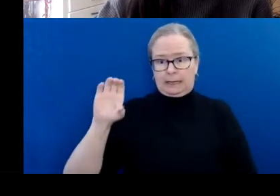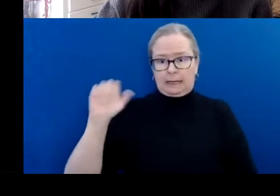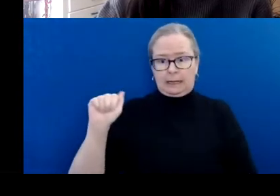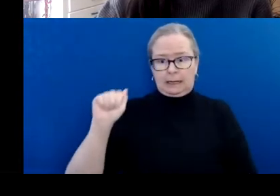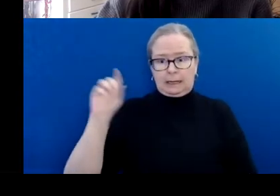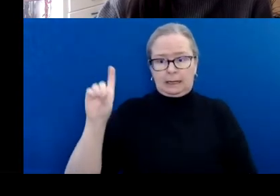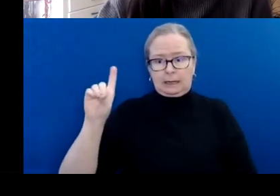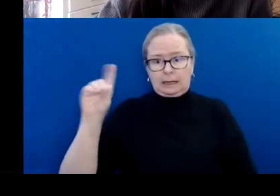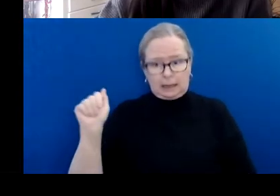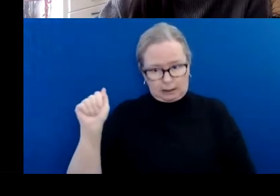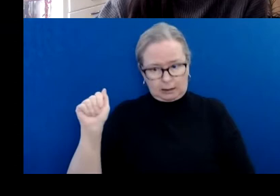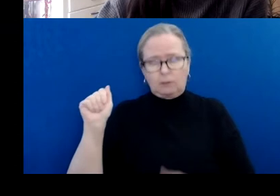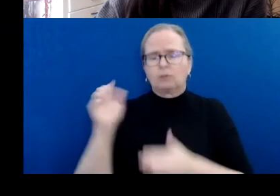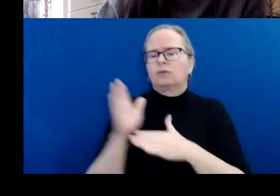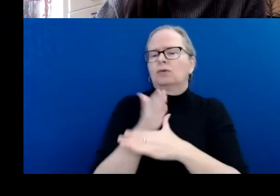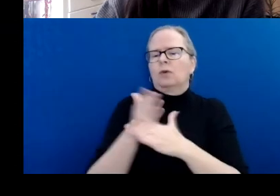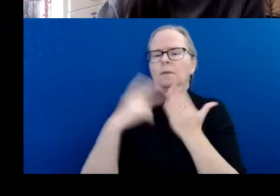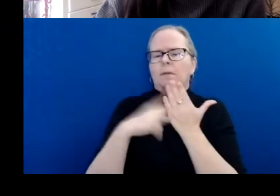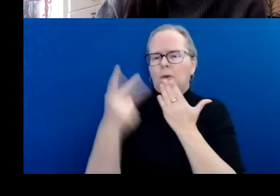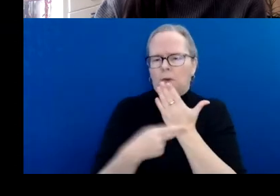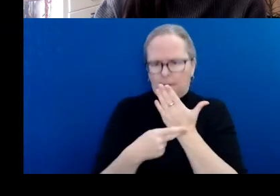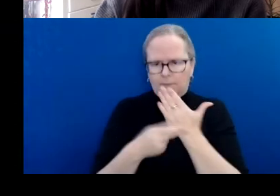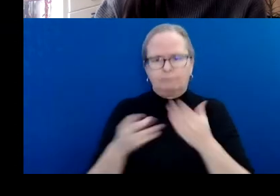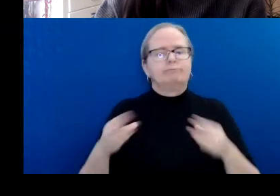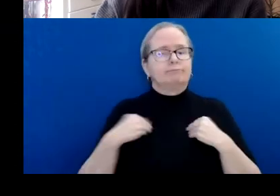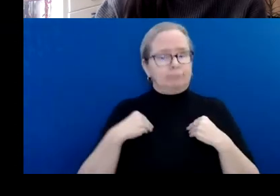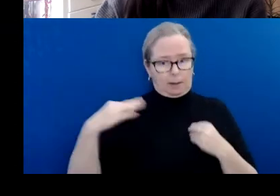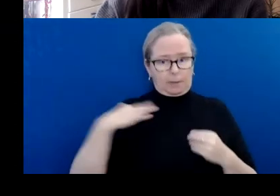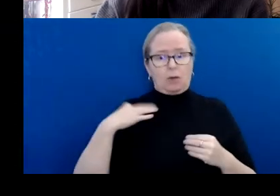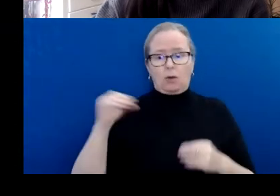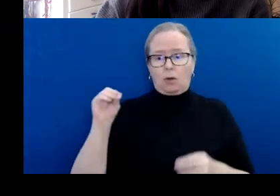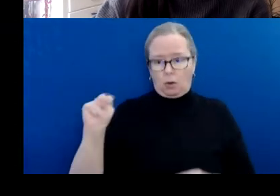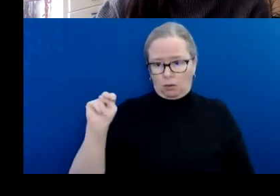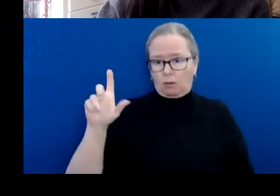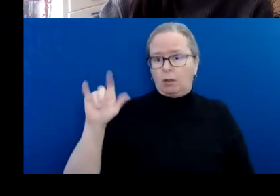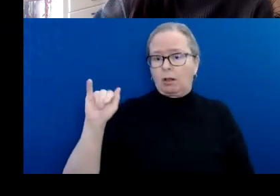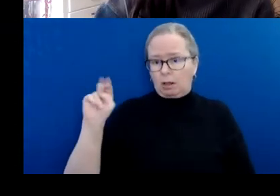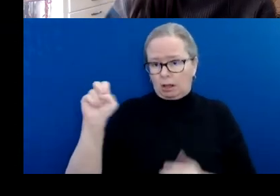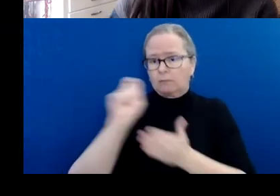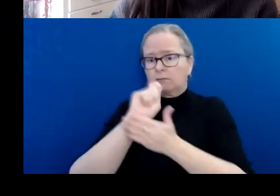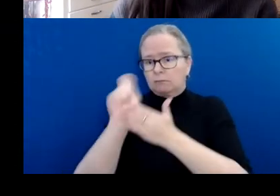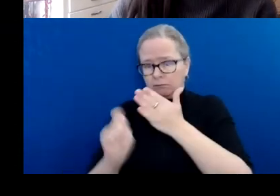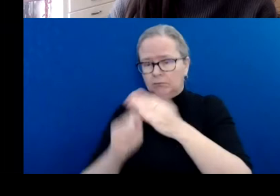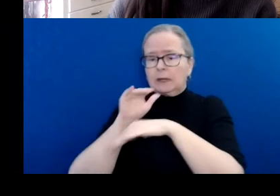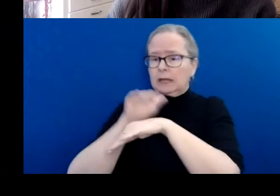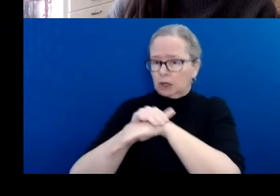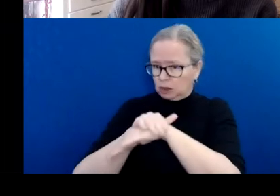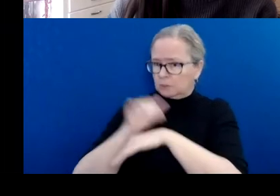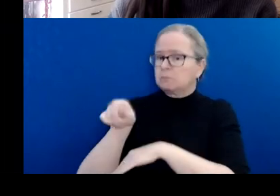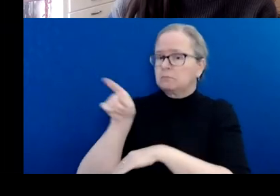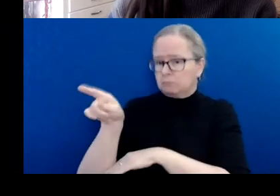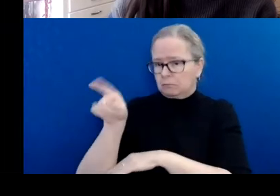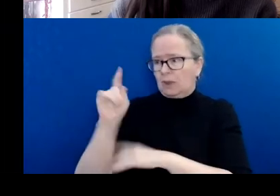applications online in a written format in English. This alone creates